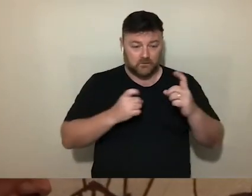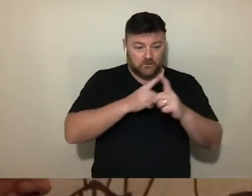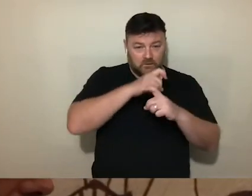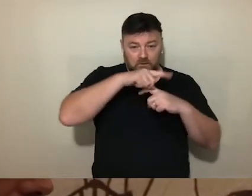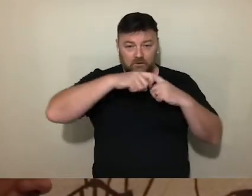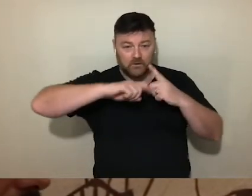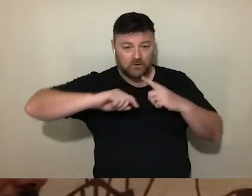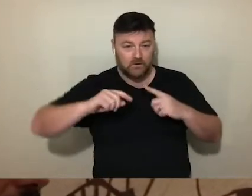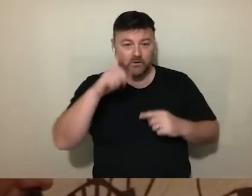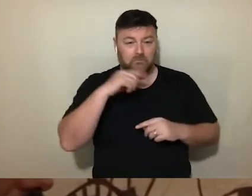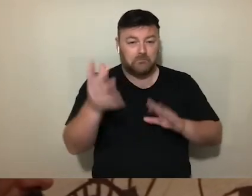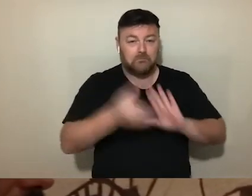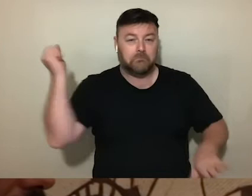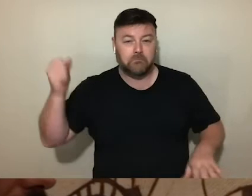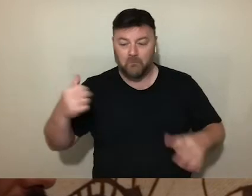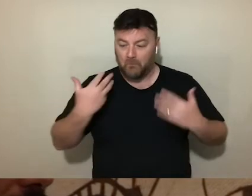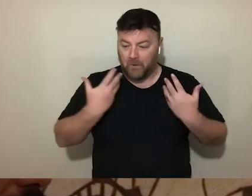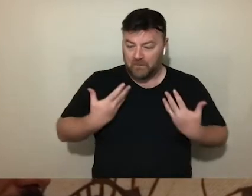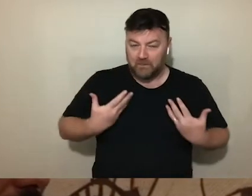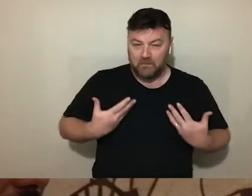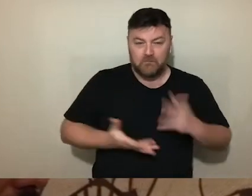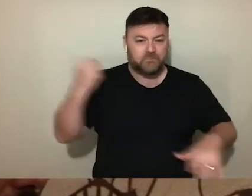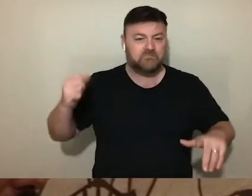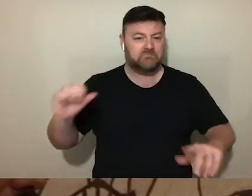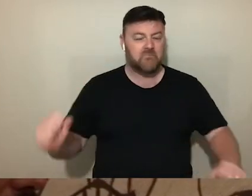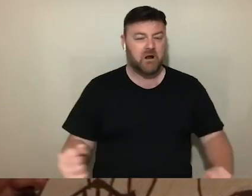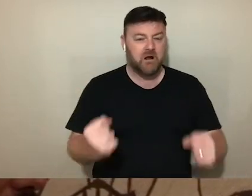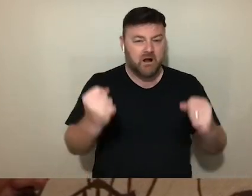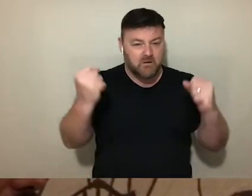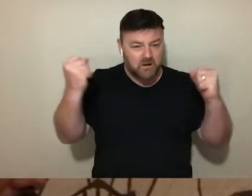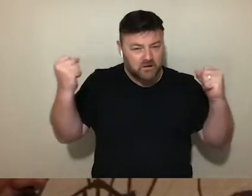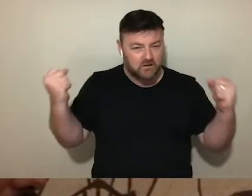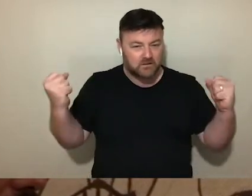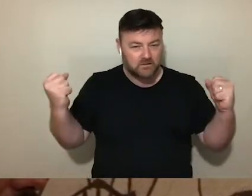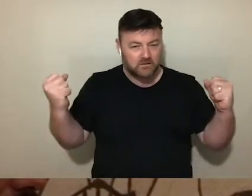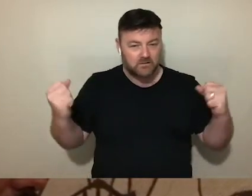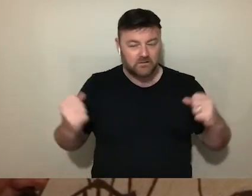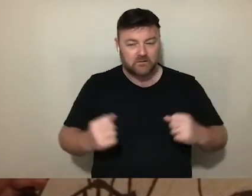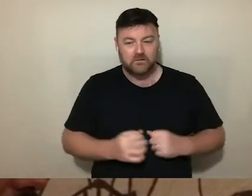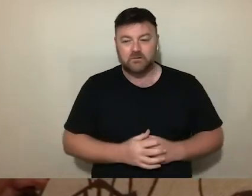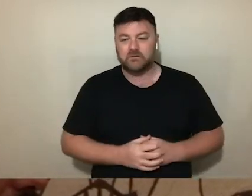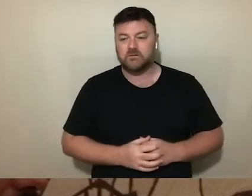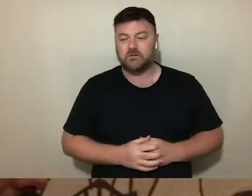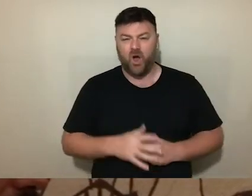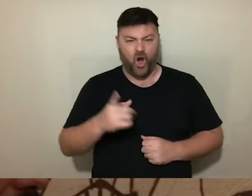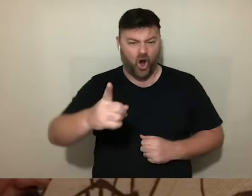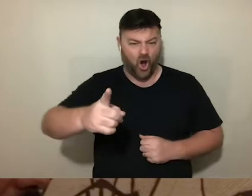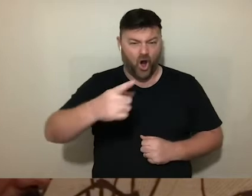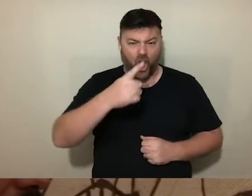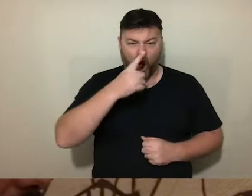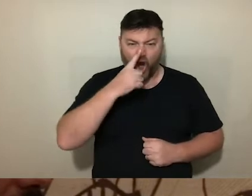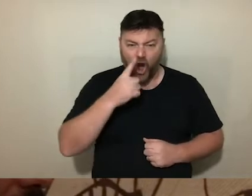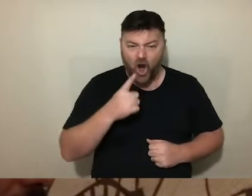power. But not Silurians. Is almost easier. Like the audacity that Jeff has